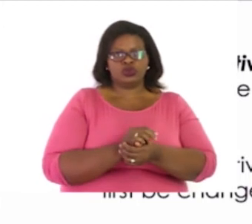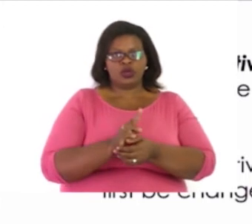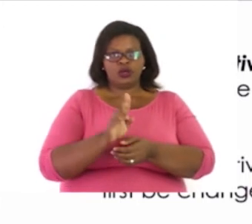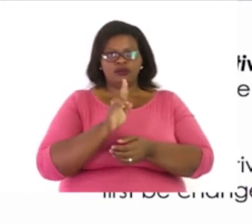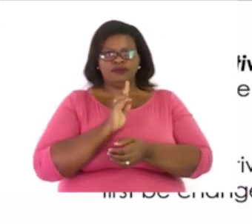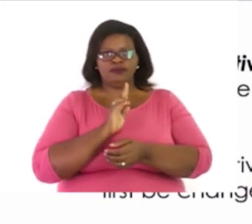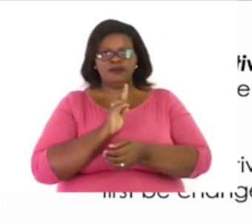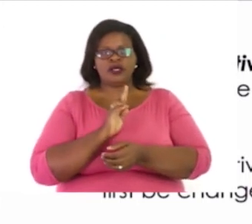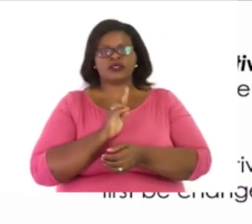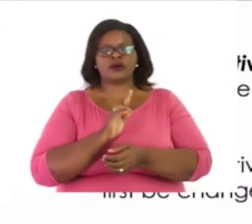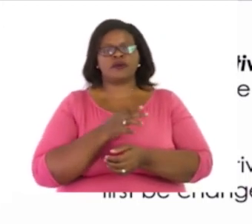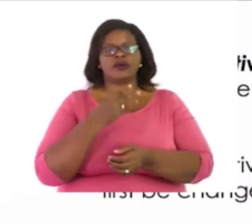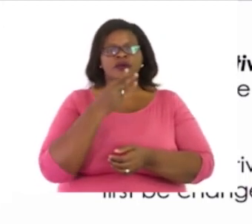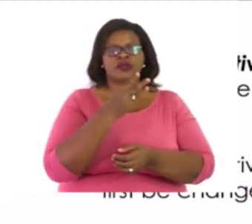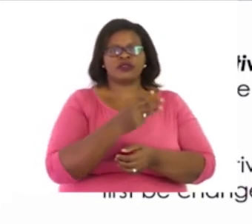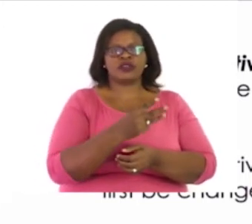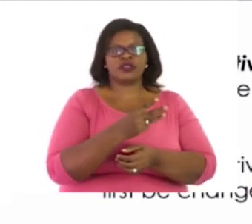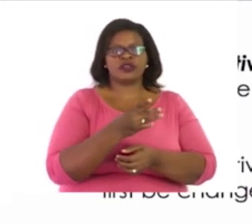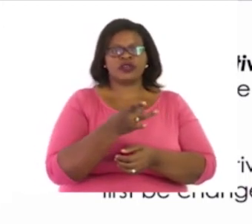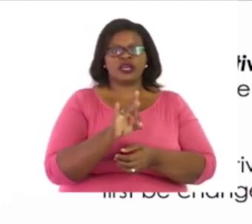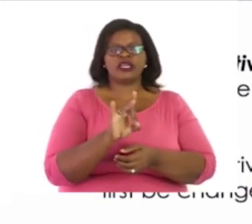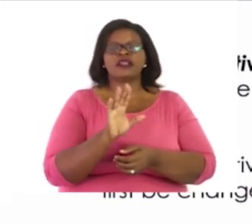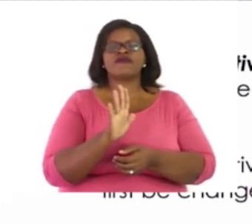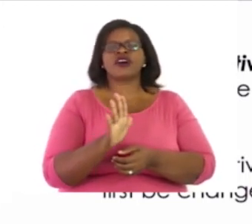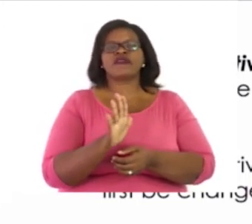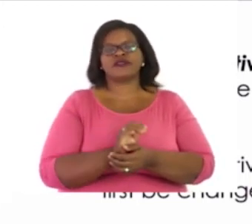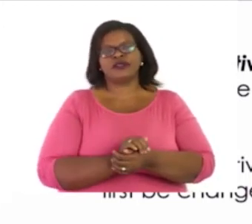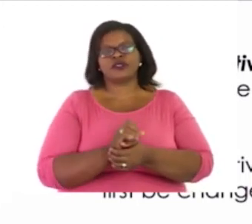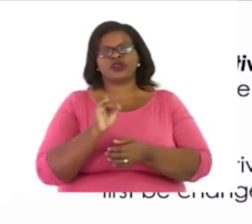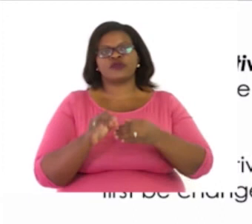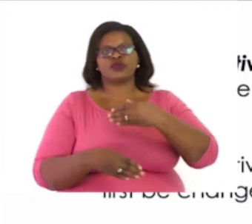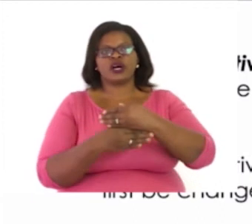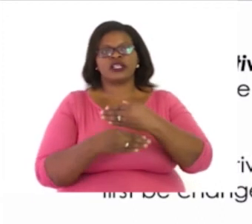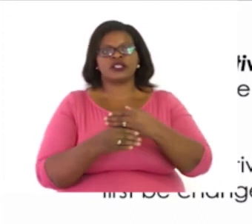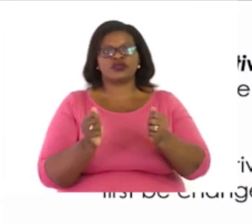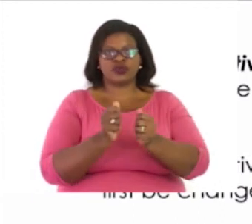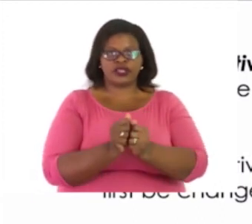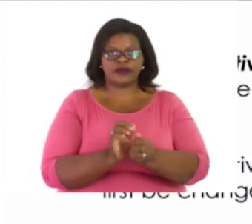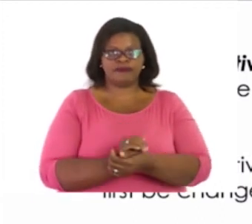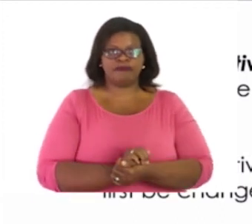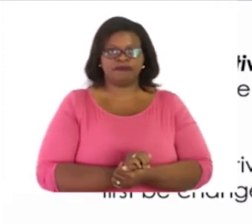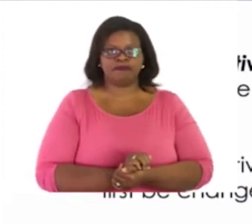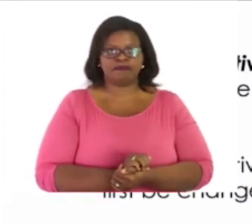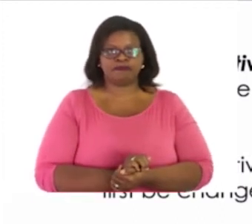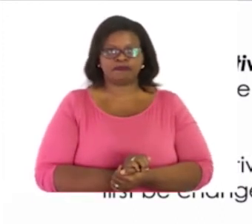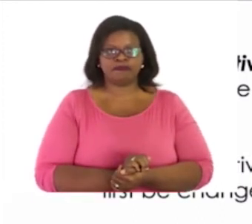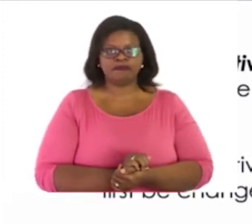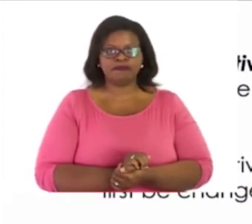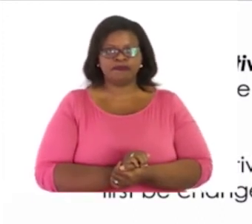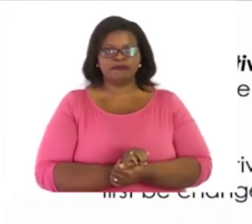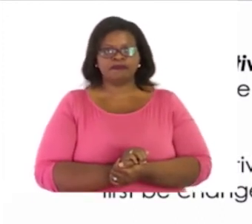5. 2 plus 6 equals 8. I write under 8. And then, 3 plus nothing equals 3.